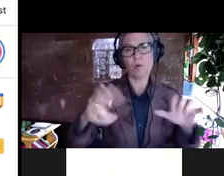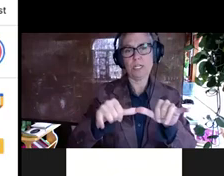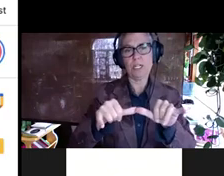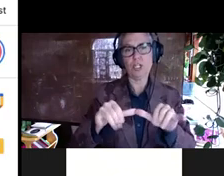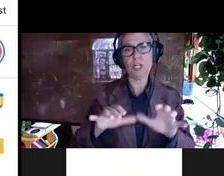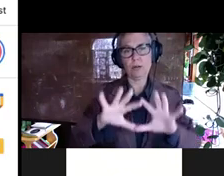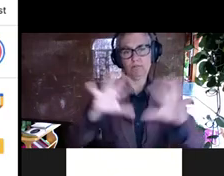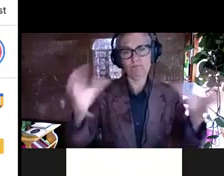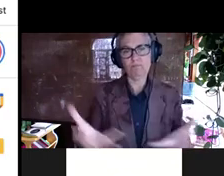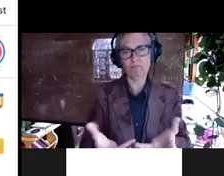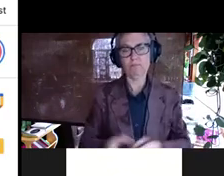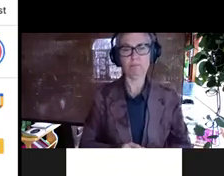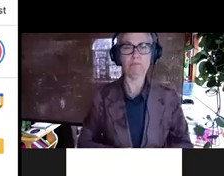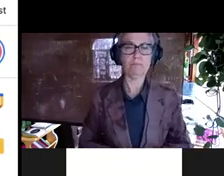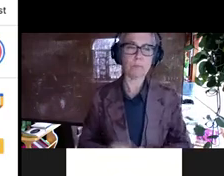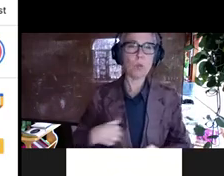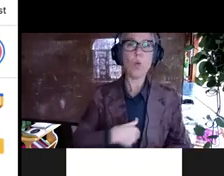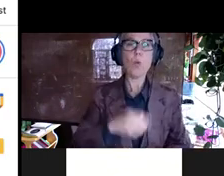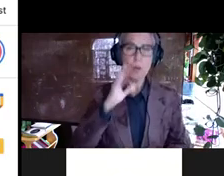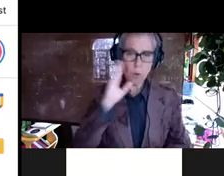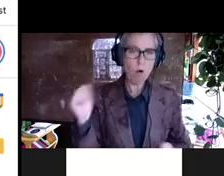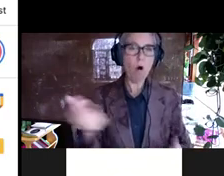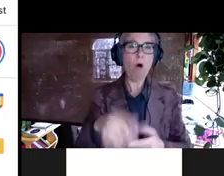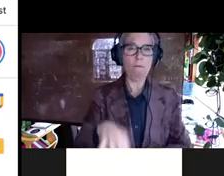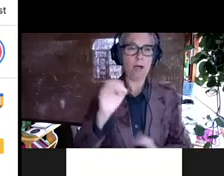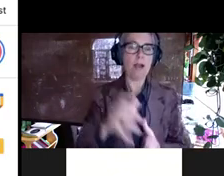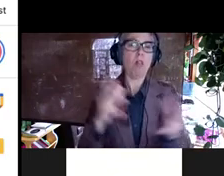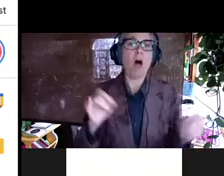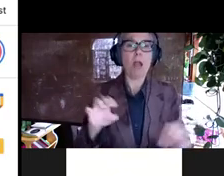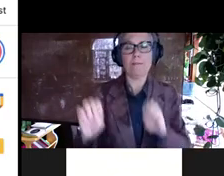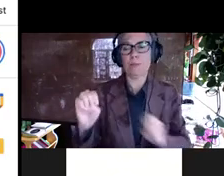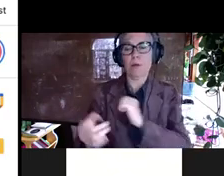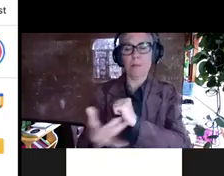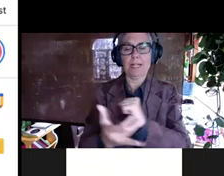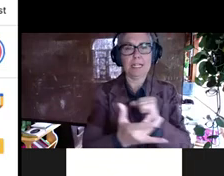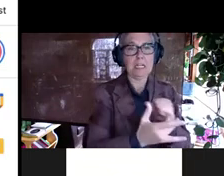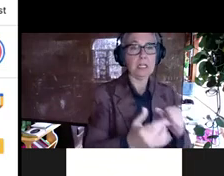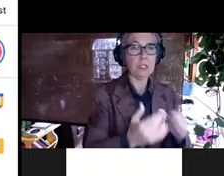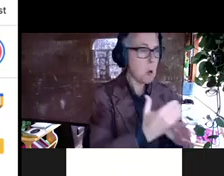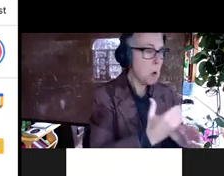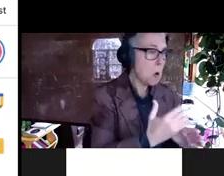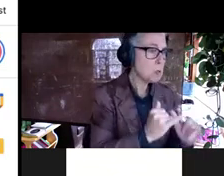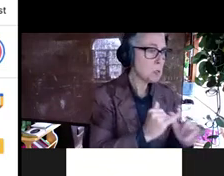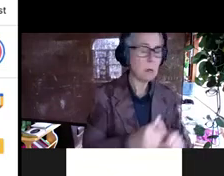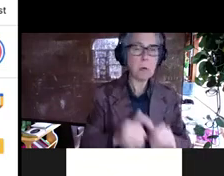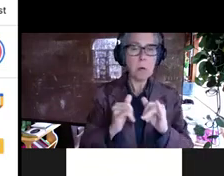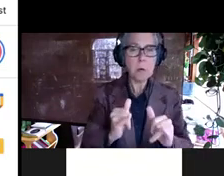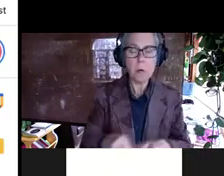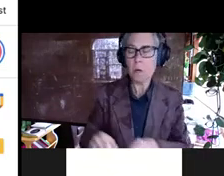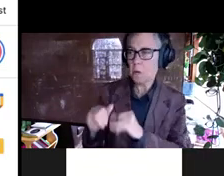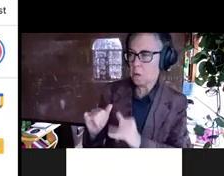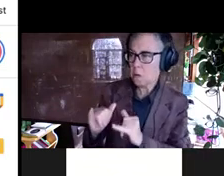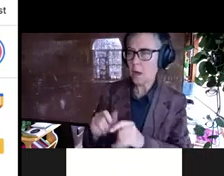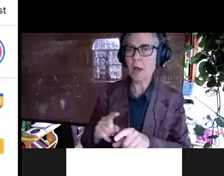a field. Cause I think we will all find lots of experimental techniques that we share and would like to